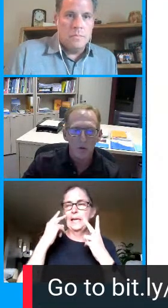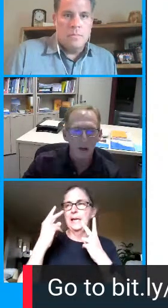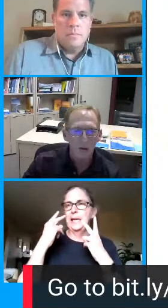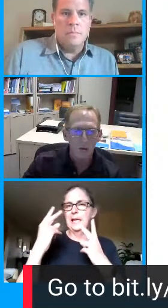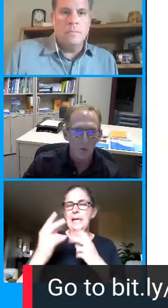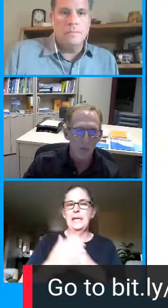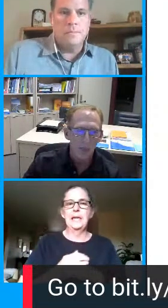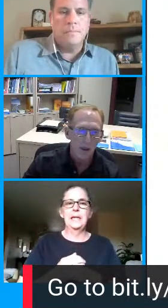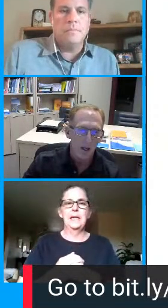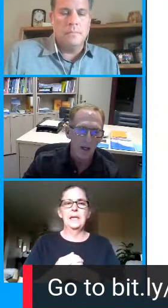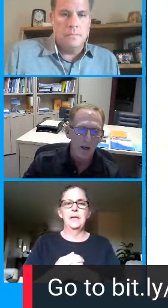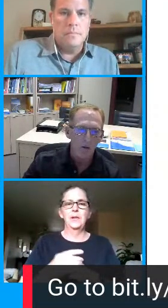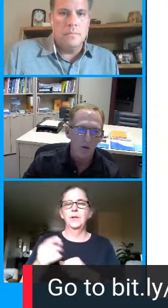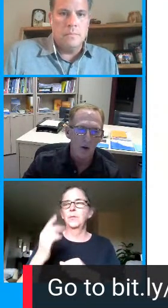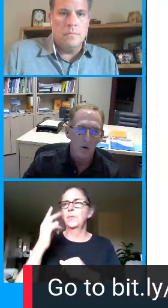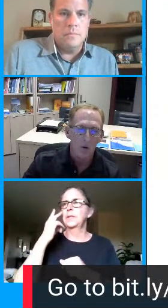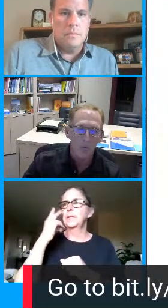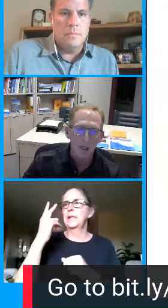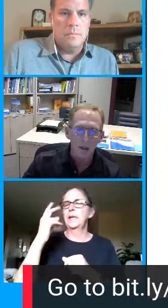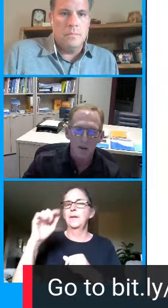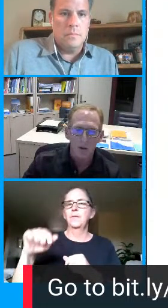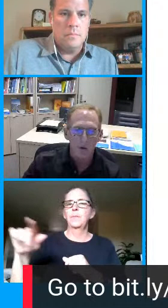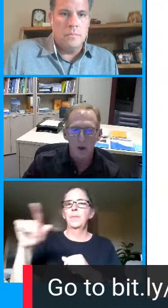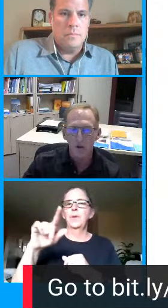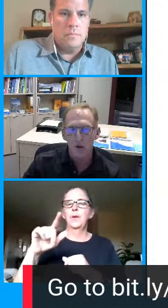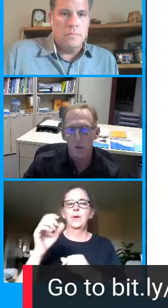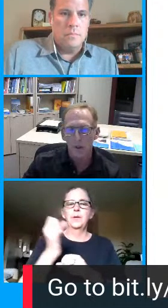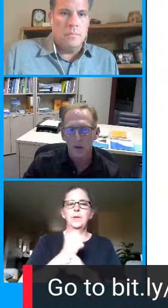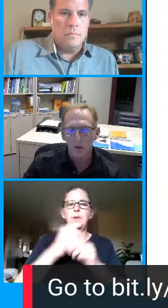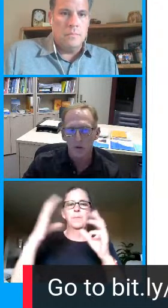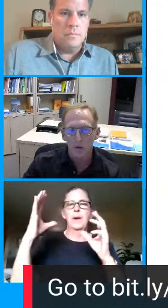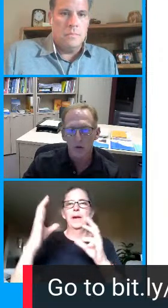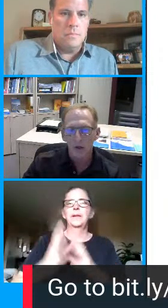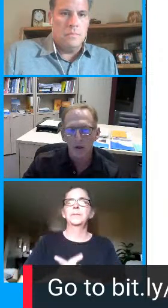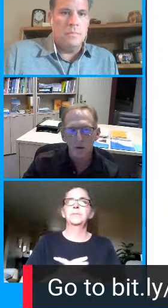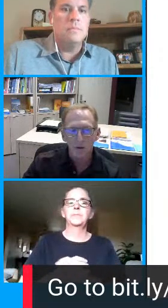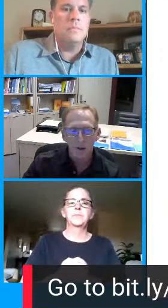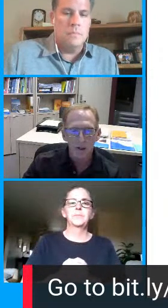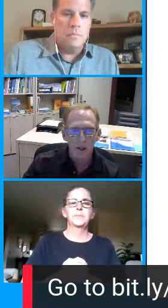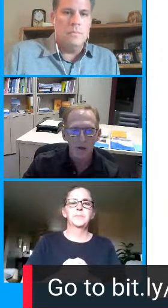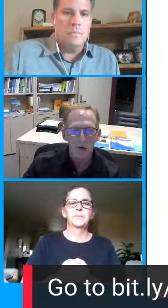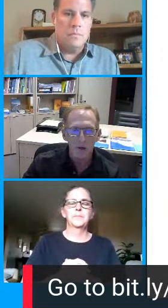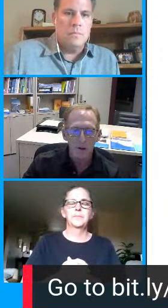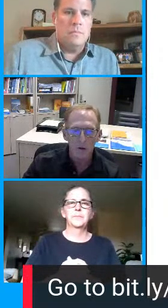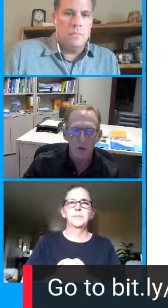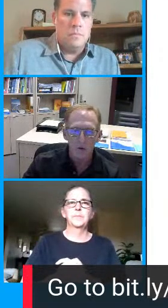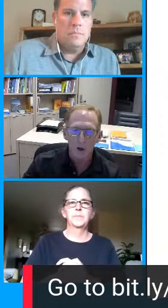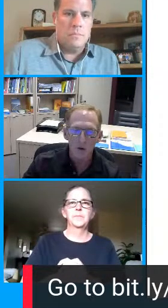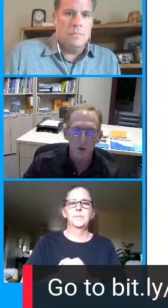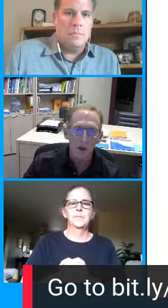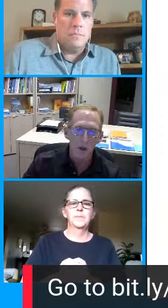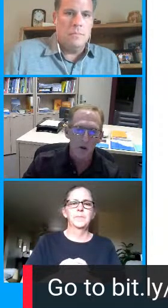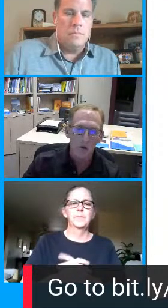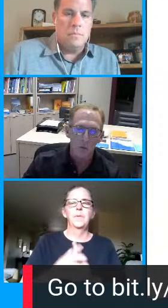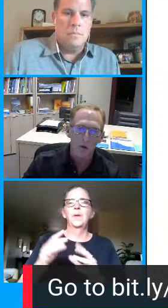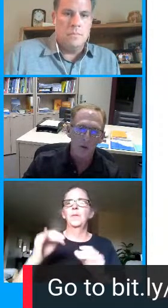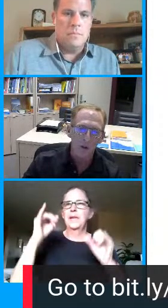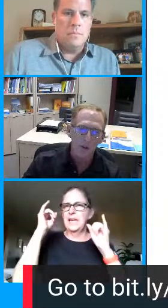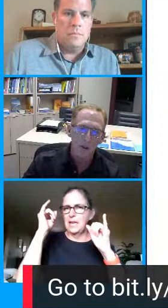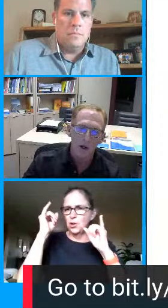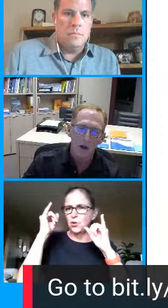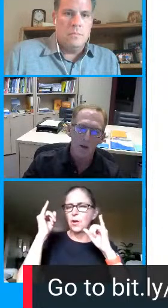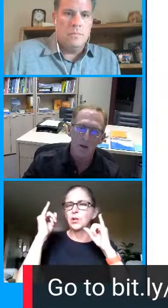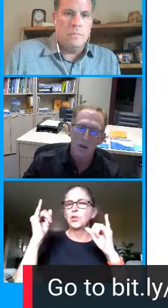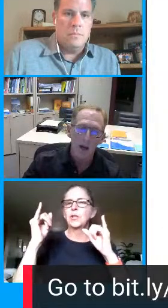your sites and meeting the instructional minutes through synchronous and asynchronous instruction so